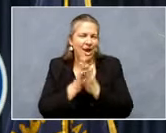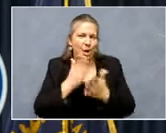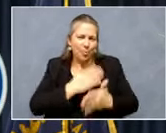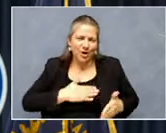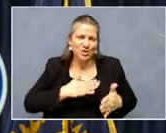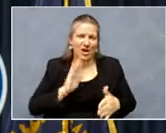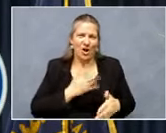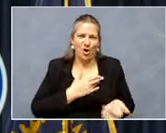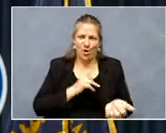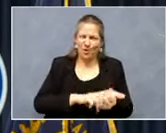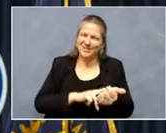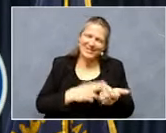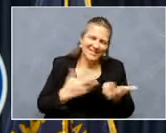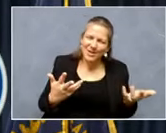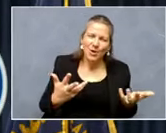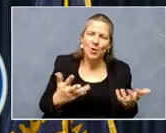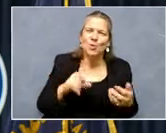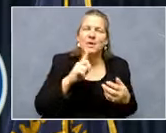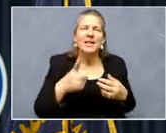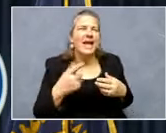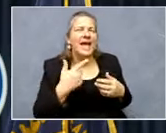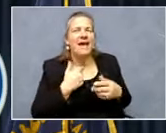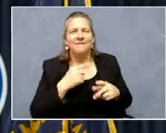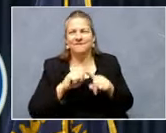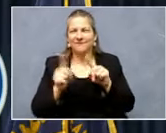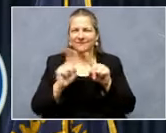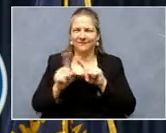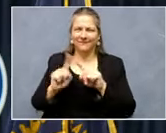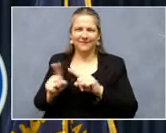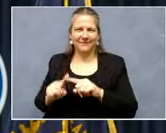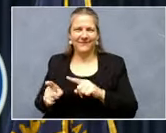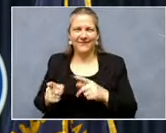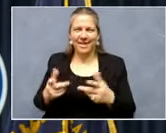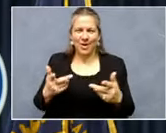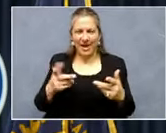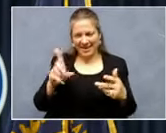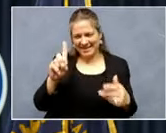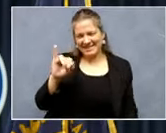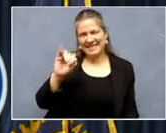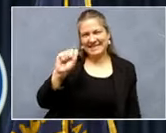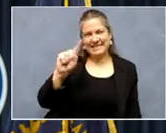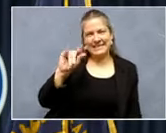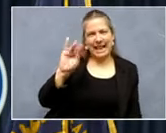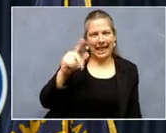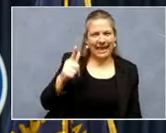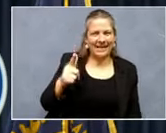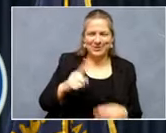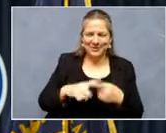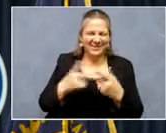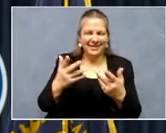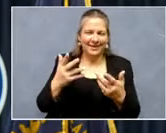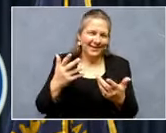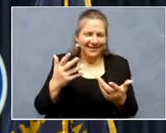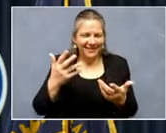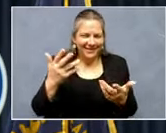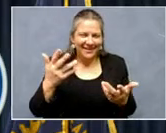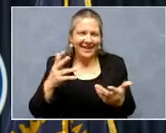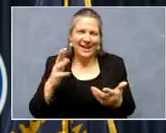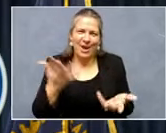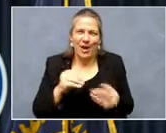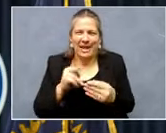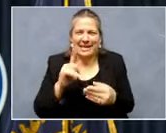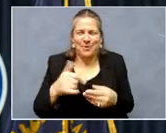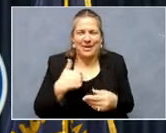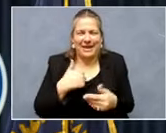distill it, uh, all down, uh, because we're good at distilling here in Kentucky, um, taking every lesson we've learned. And